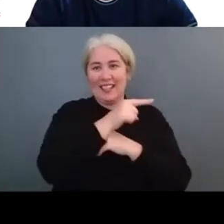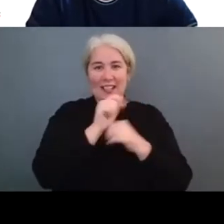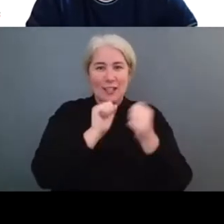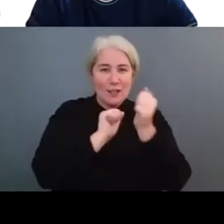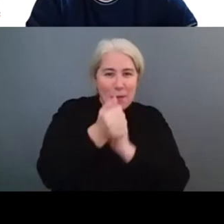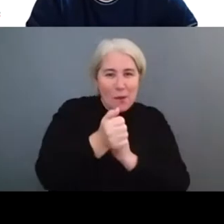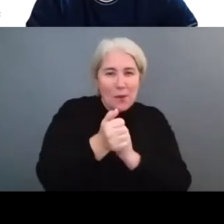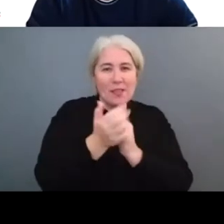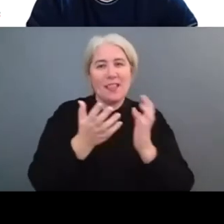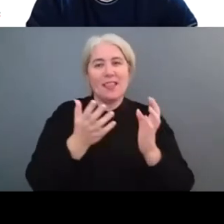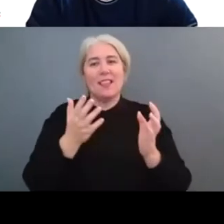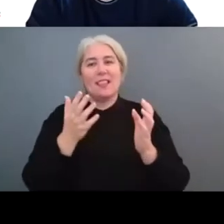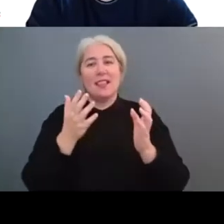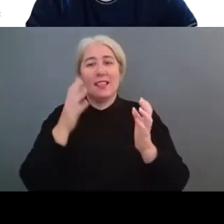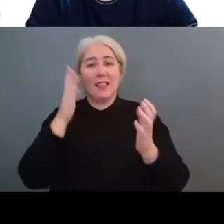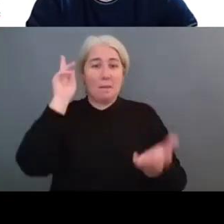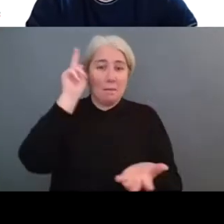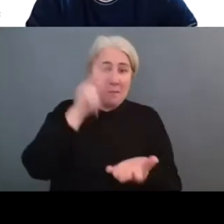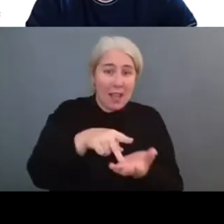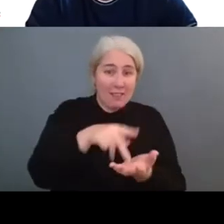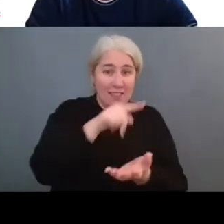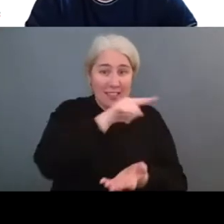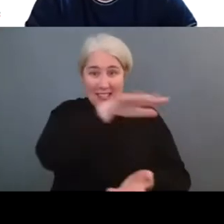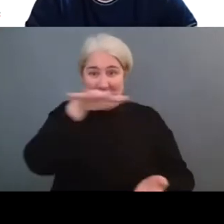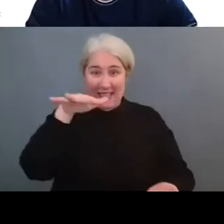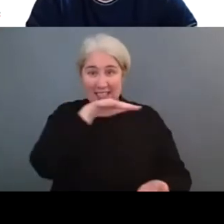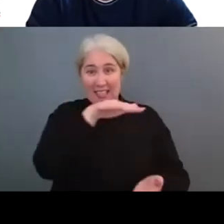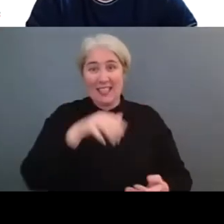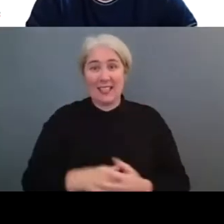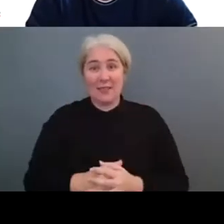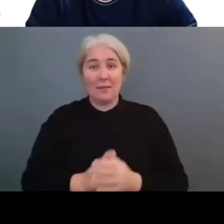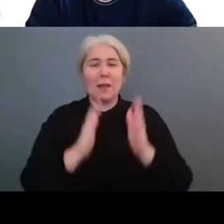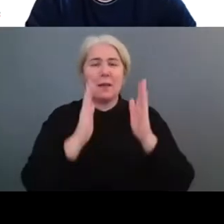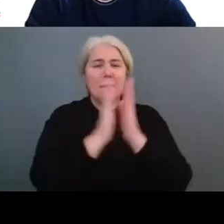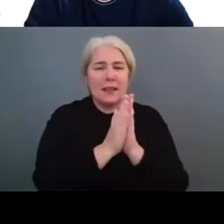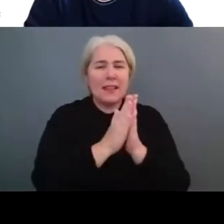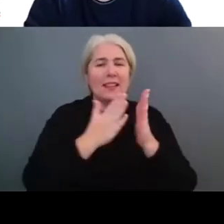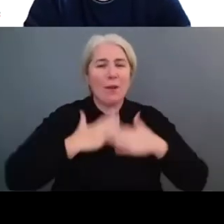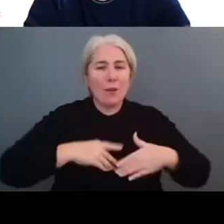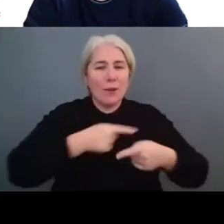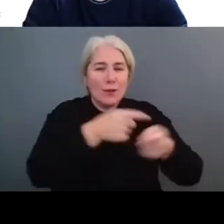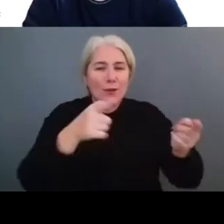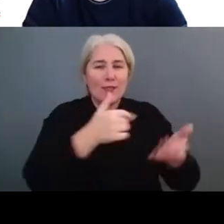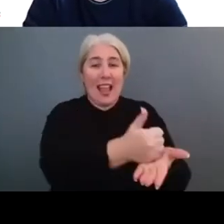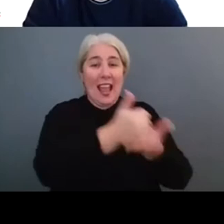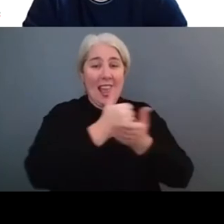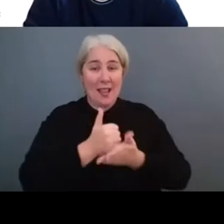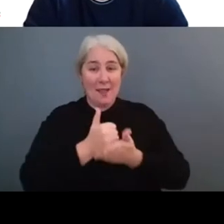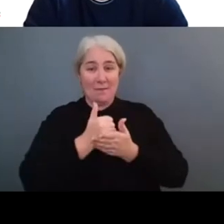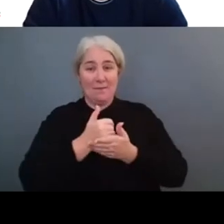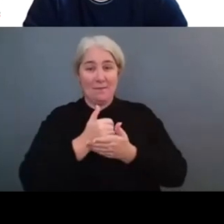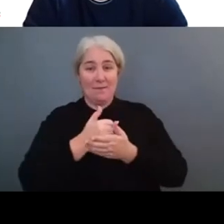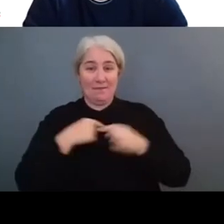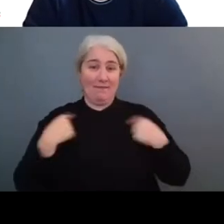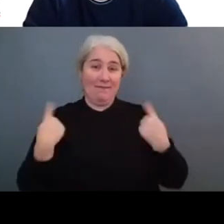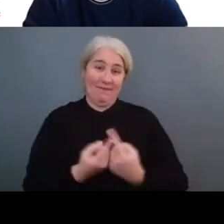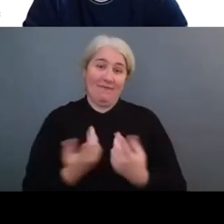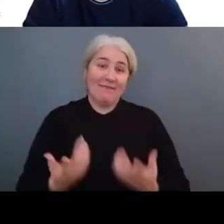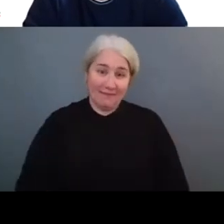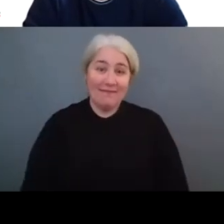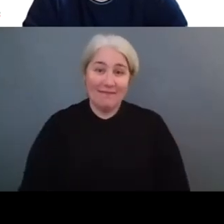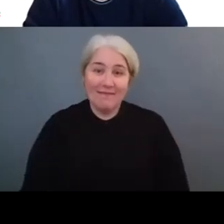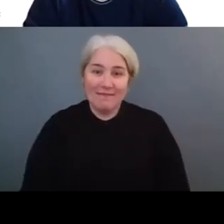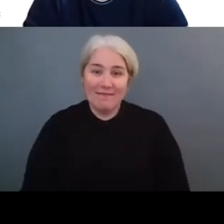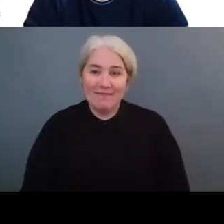in Paris. Please, please help us in this effort. And it will involve not only